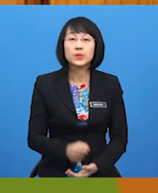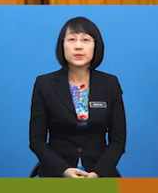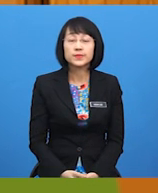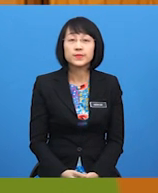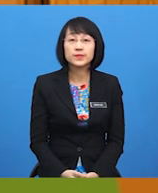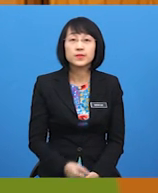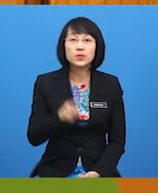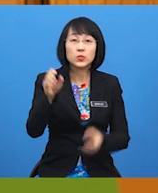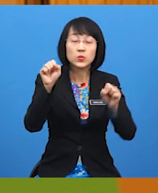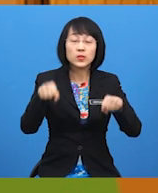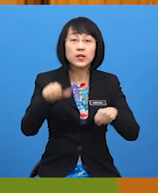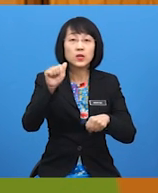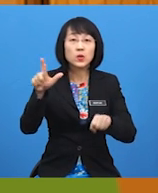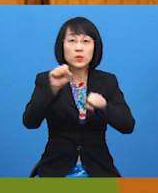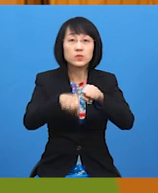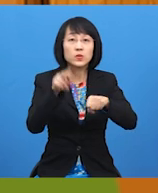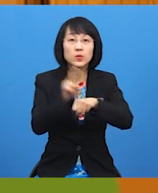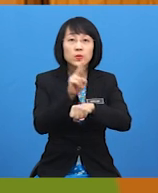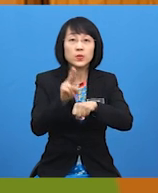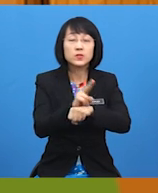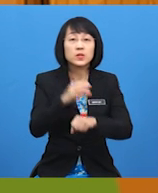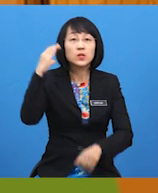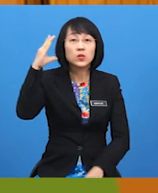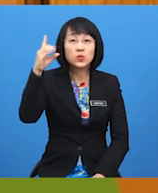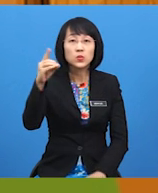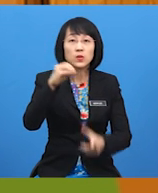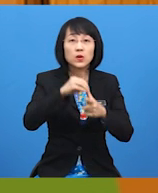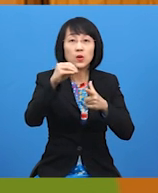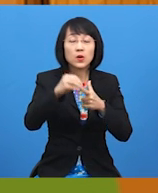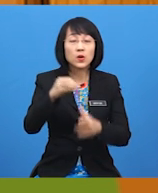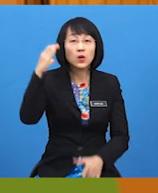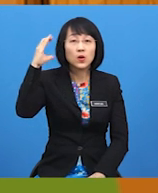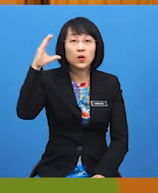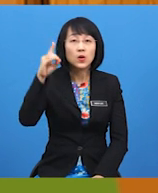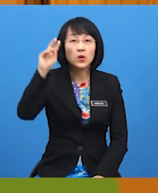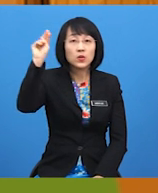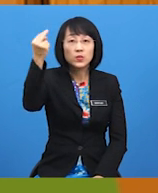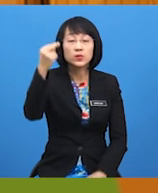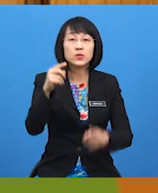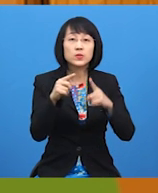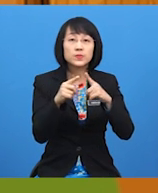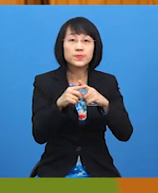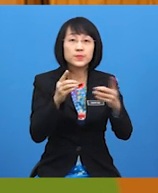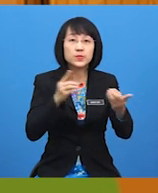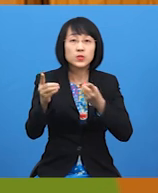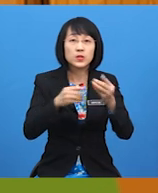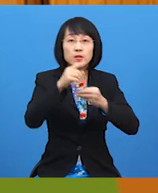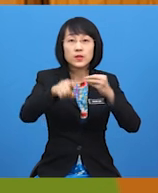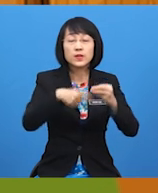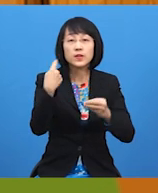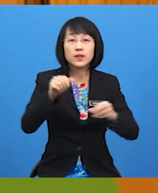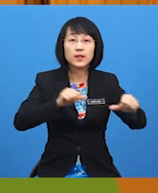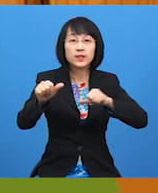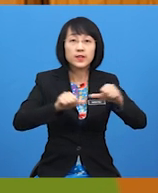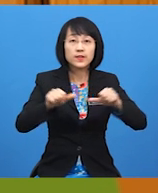You can also use could or couldn't to describe about the